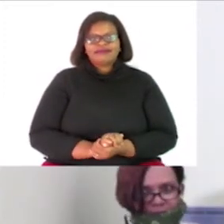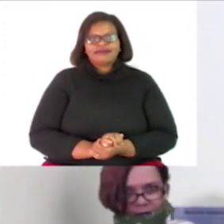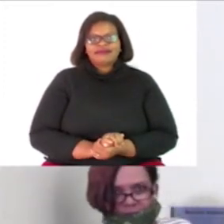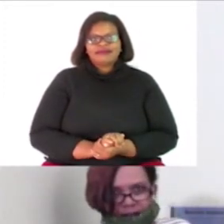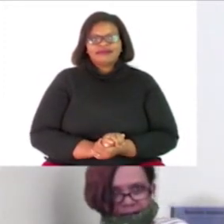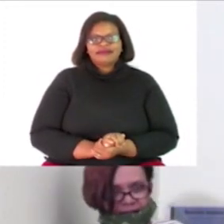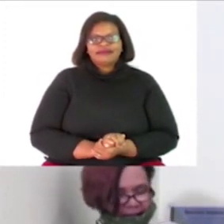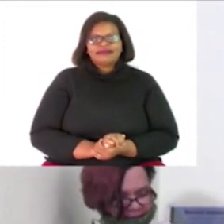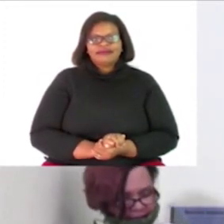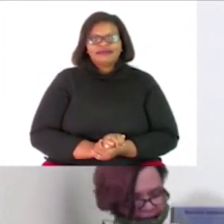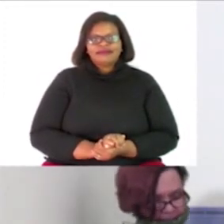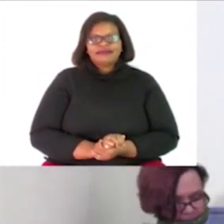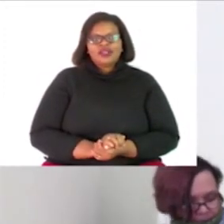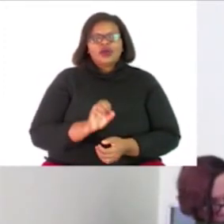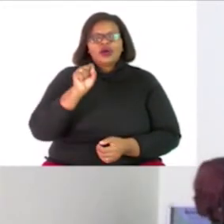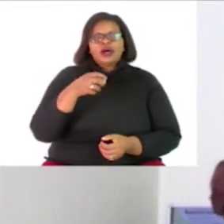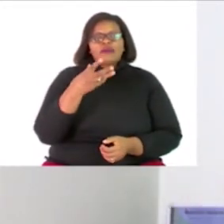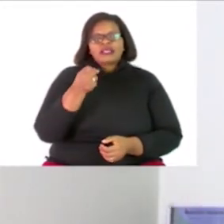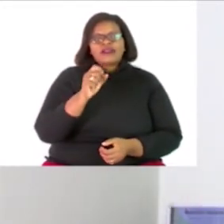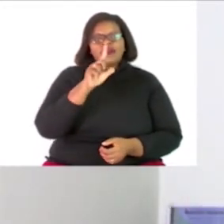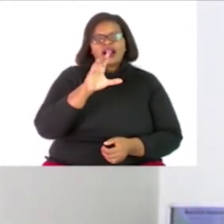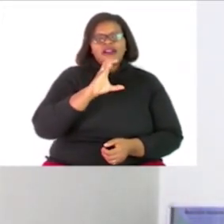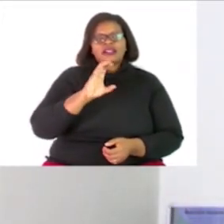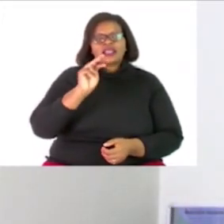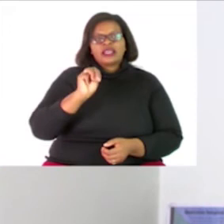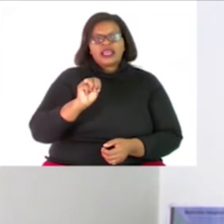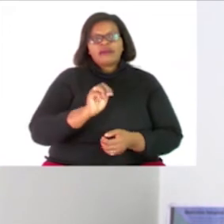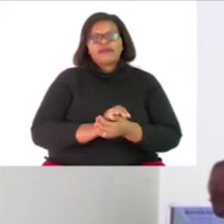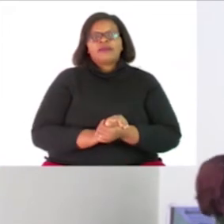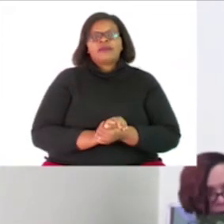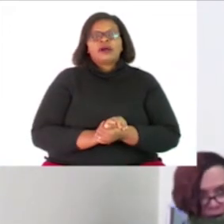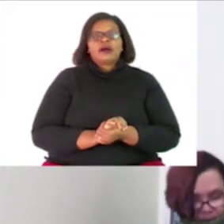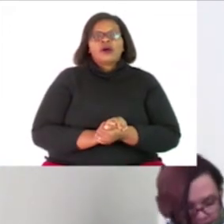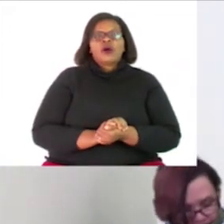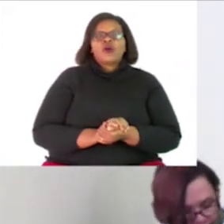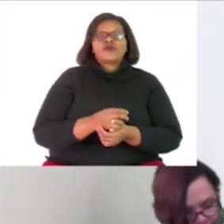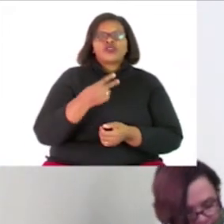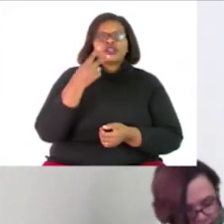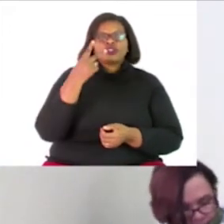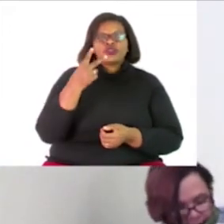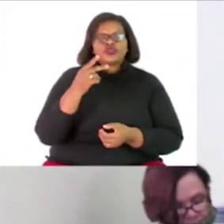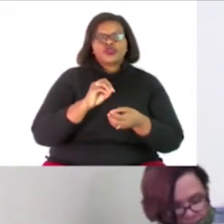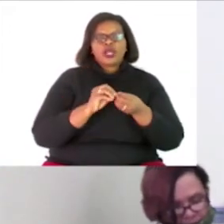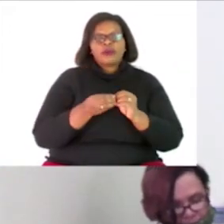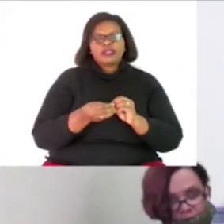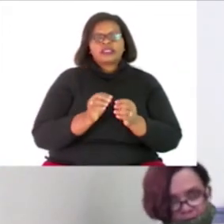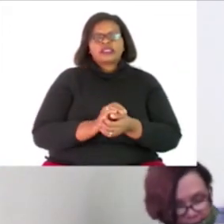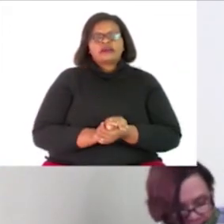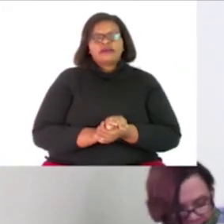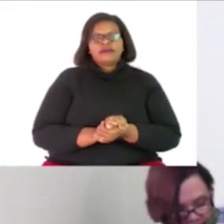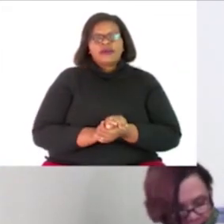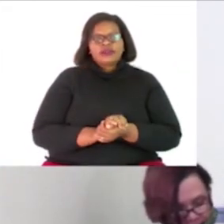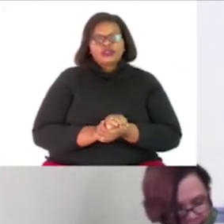let's find the LCM of the following two numbers if you go back to page